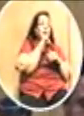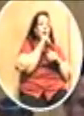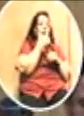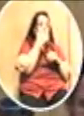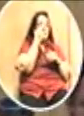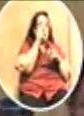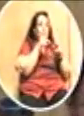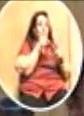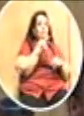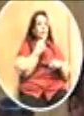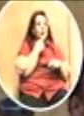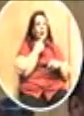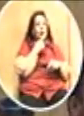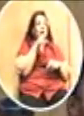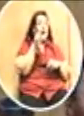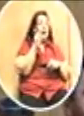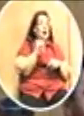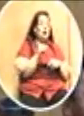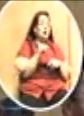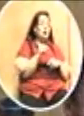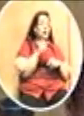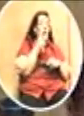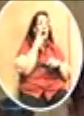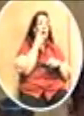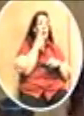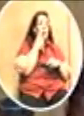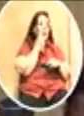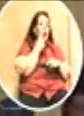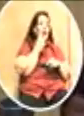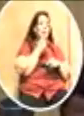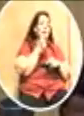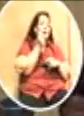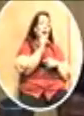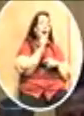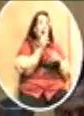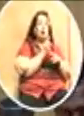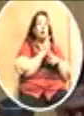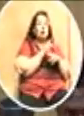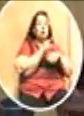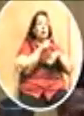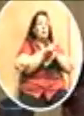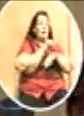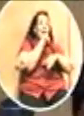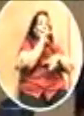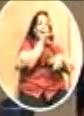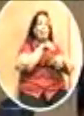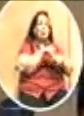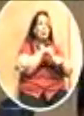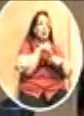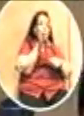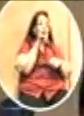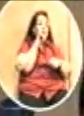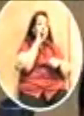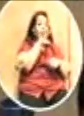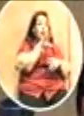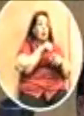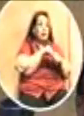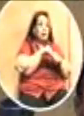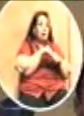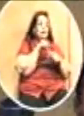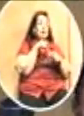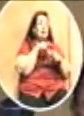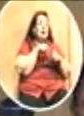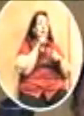to say, oh, no, public demonstrations, use of parks, blah, blah, are not included. If they're not included, put it in the